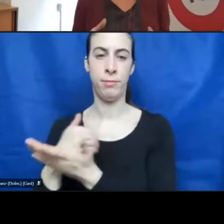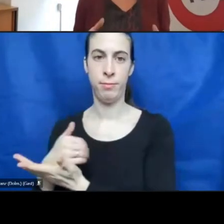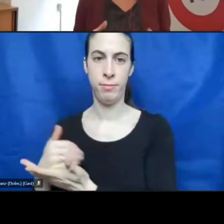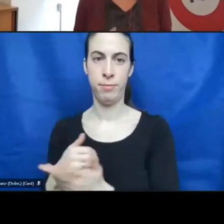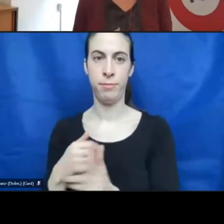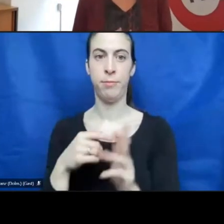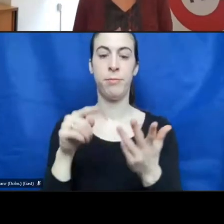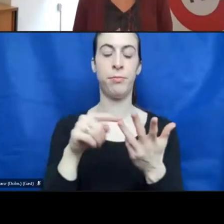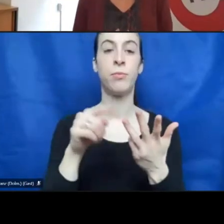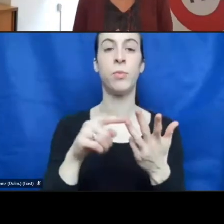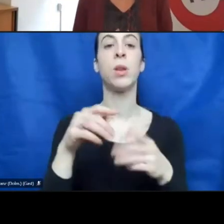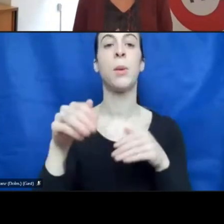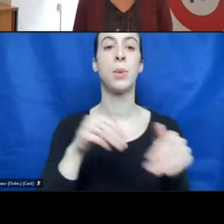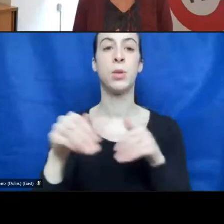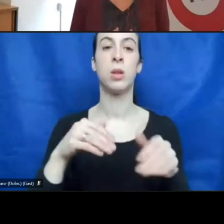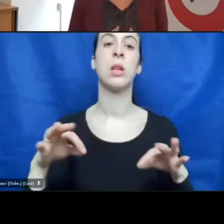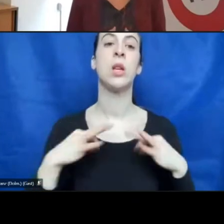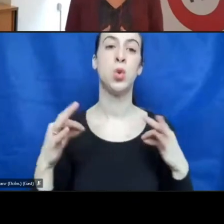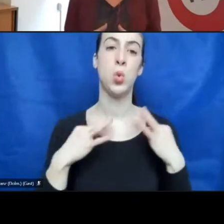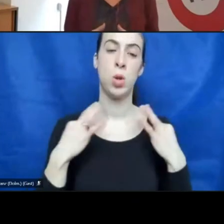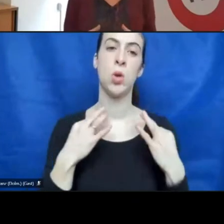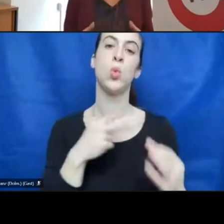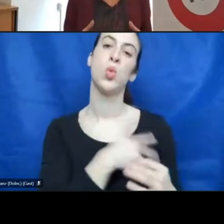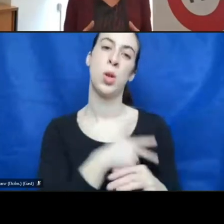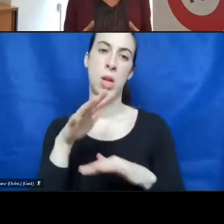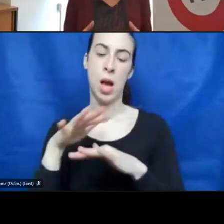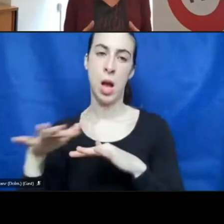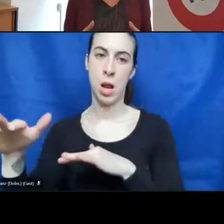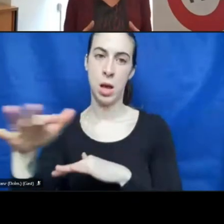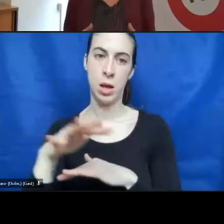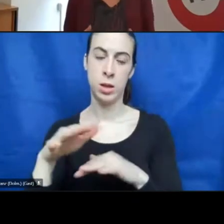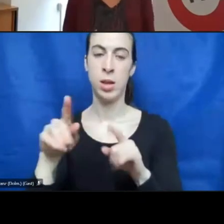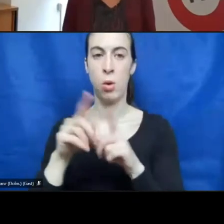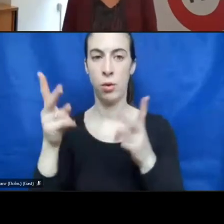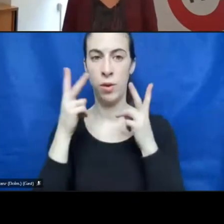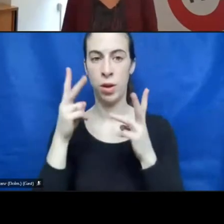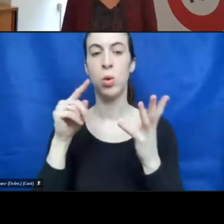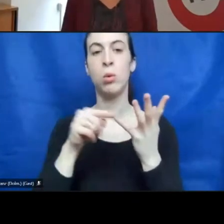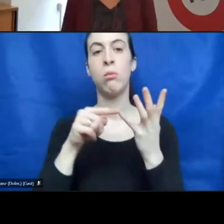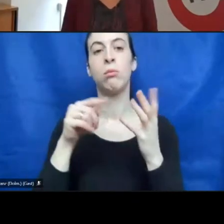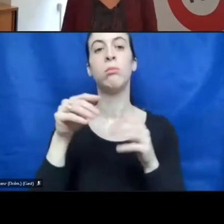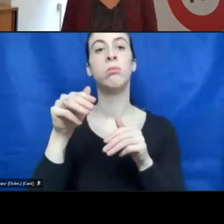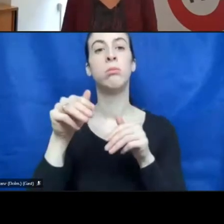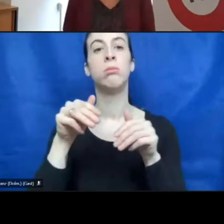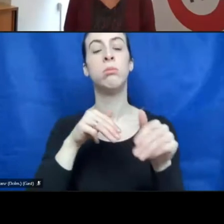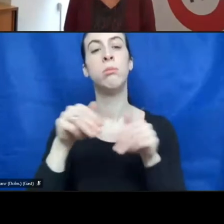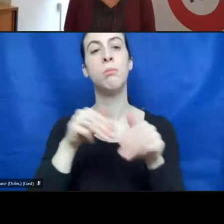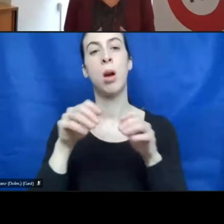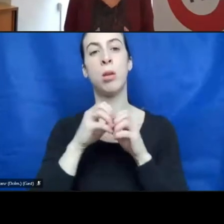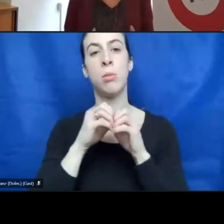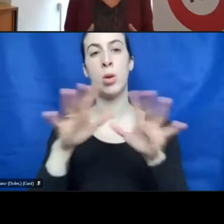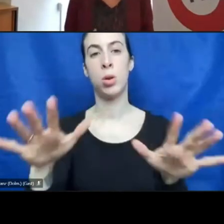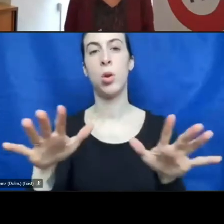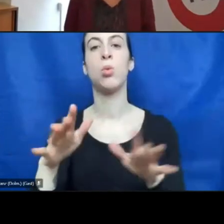of Health and Social Affairs, and we regard market media and market-focused service companies